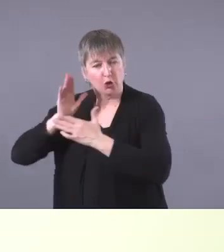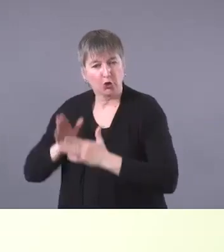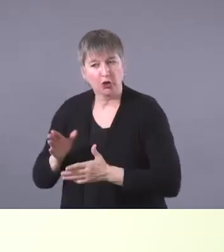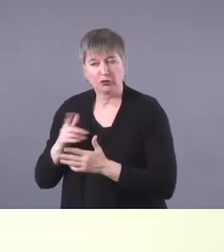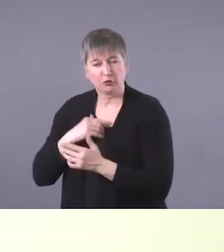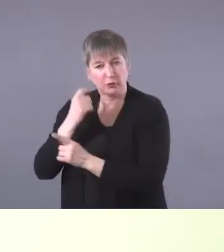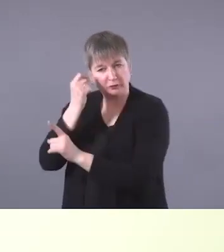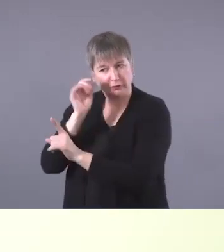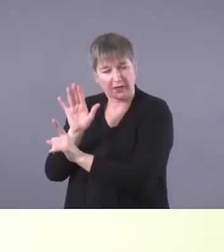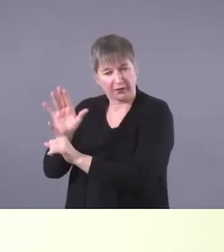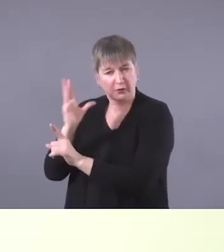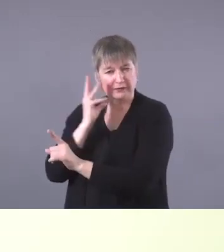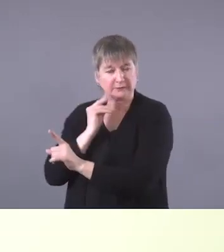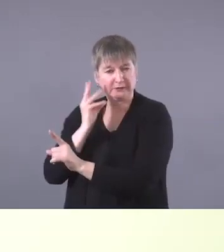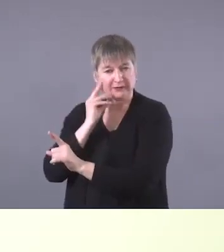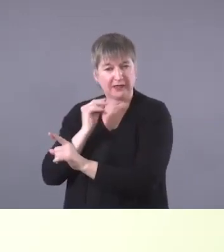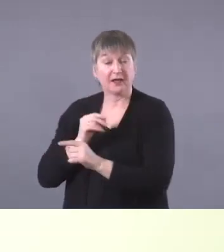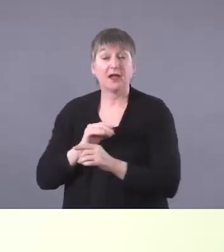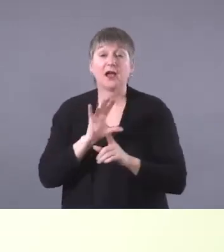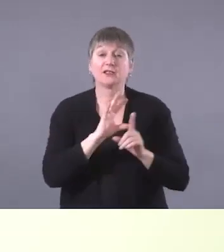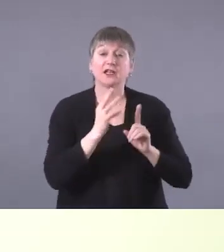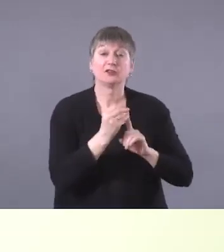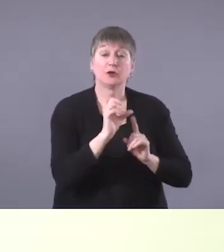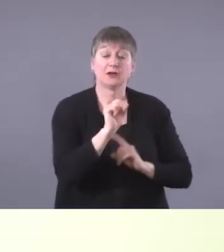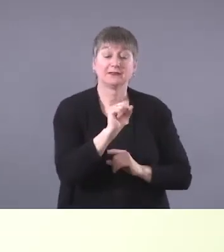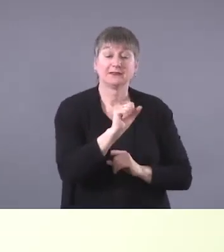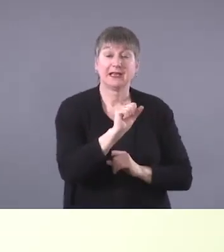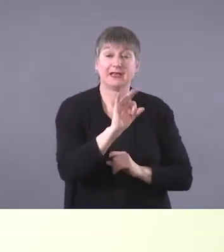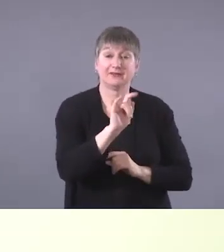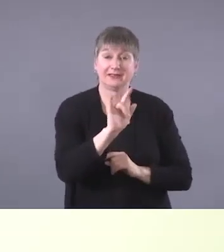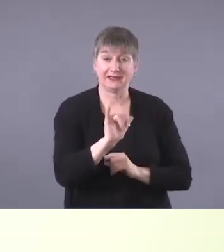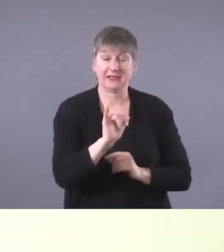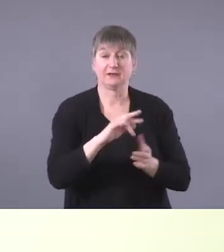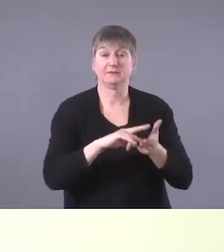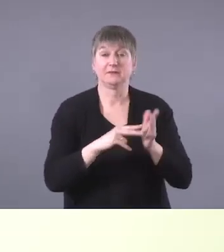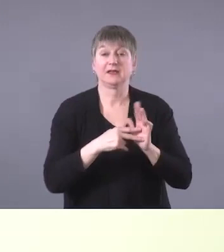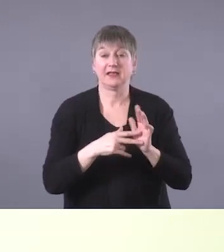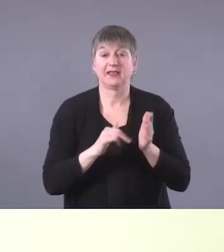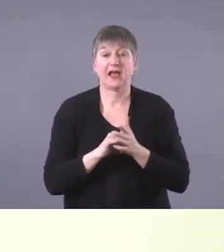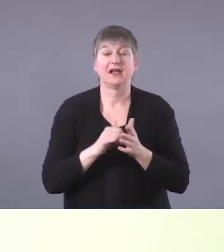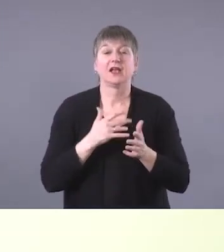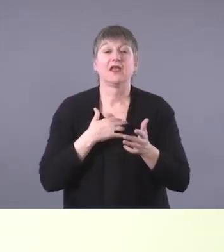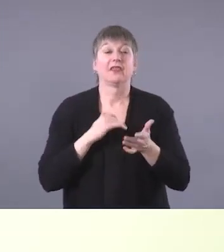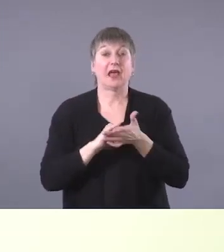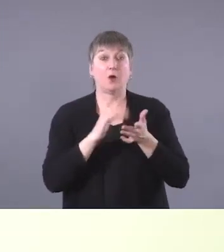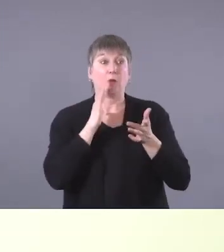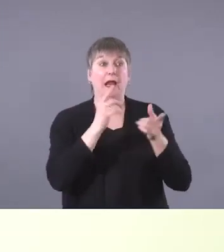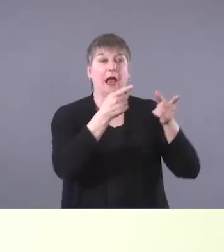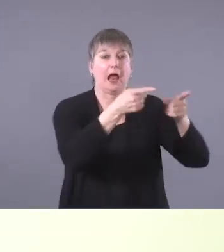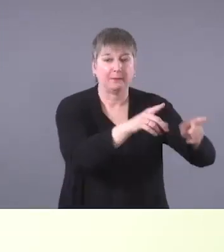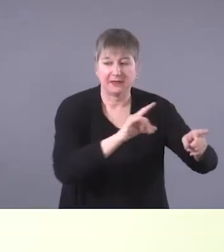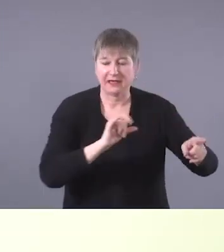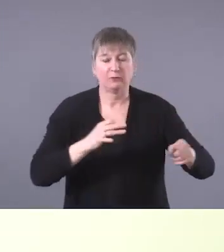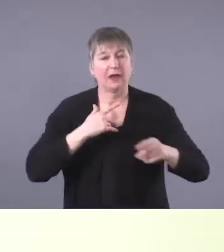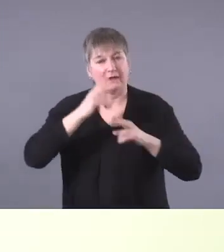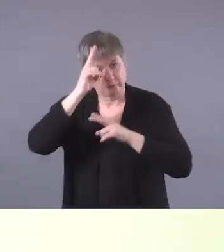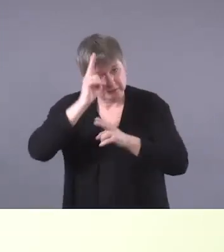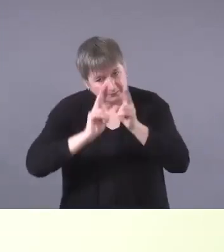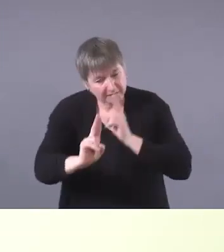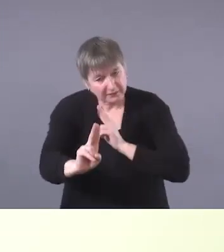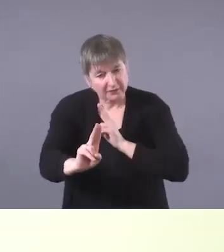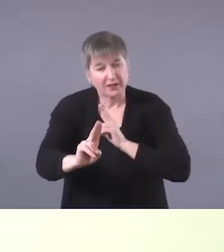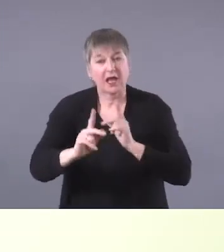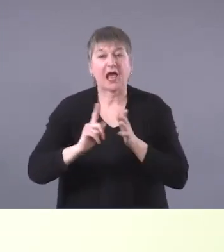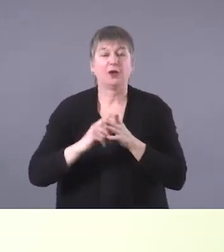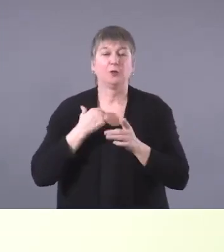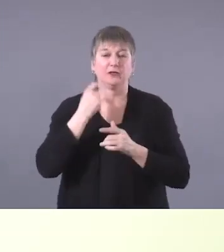Uh, and cultural safety is an outcome based on respectful engagement that recognizes and strives to address power imbalances